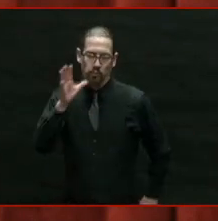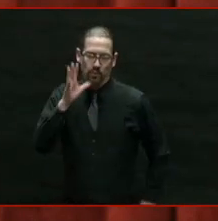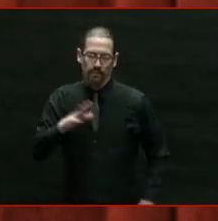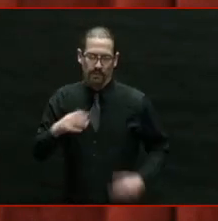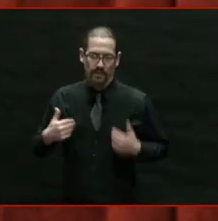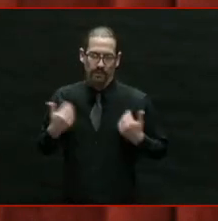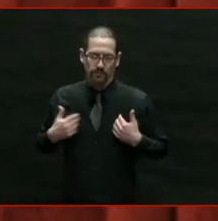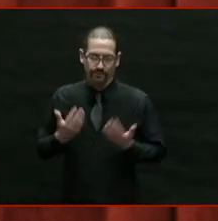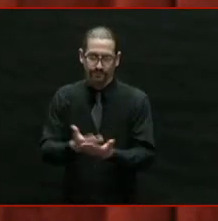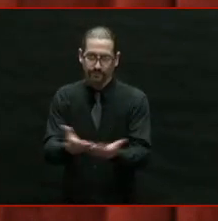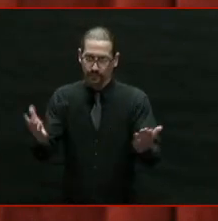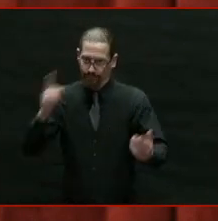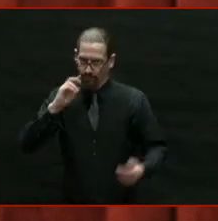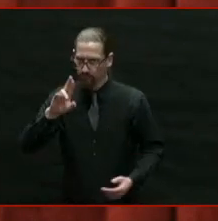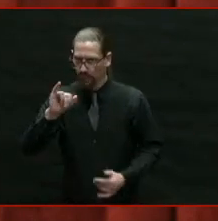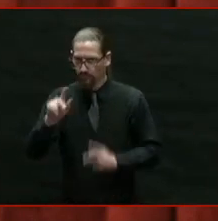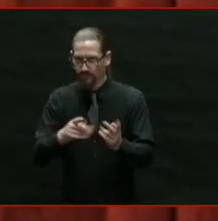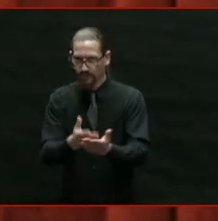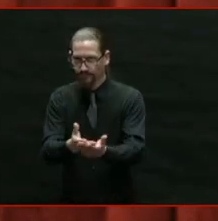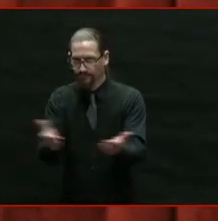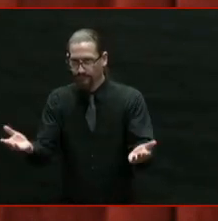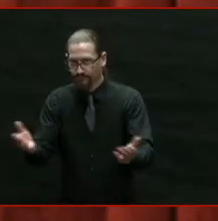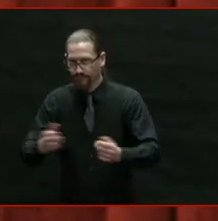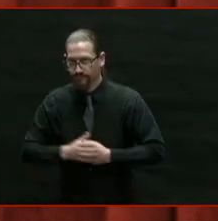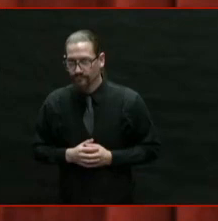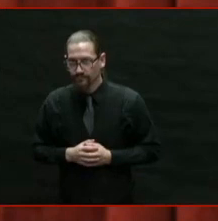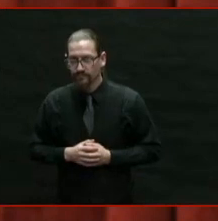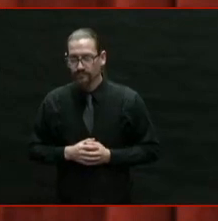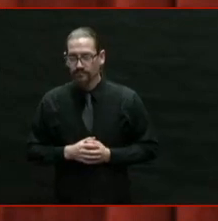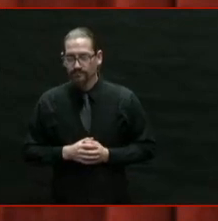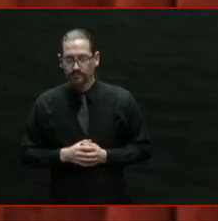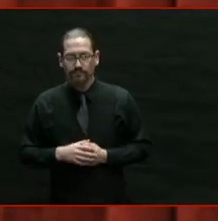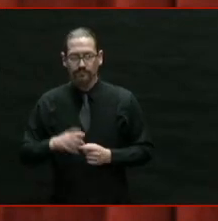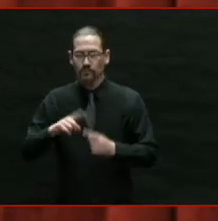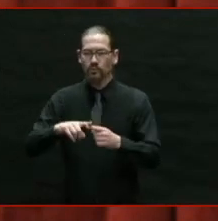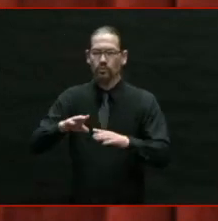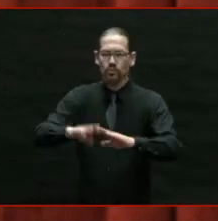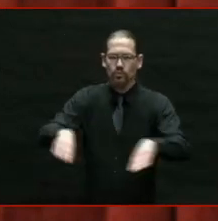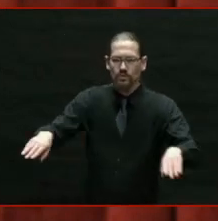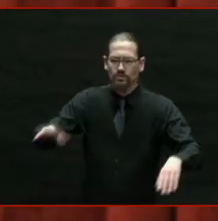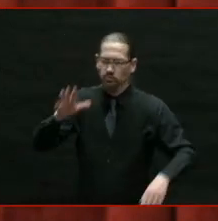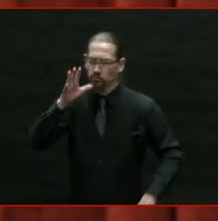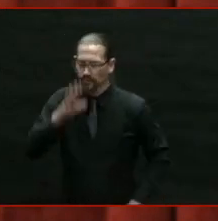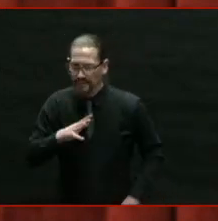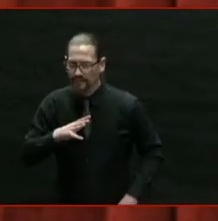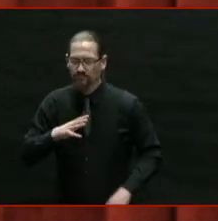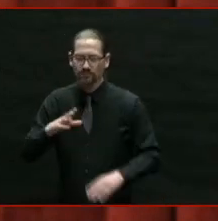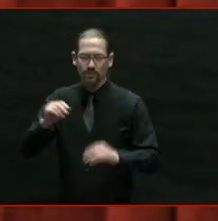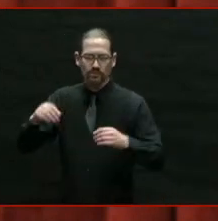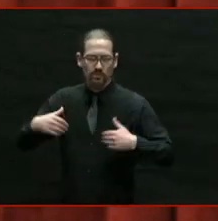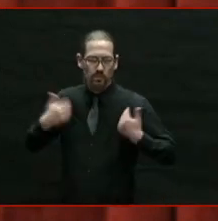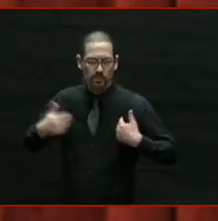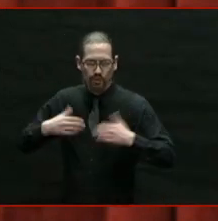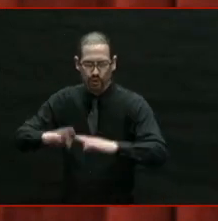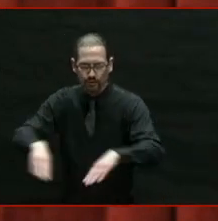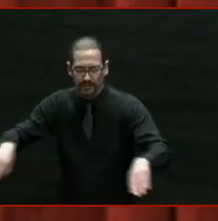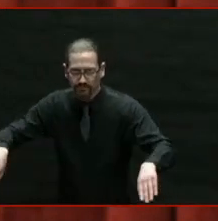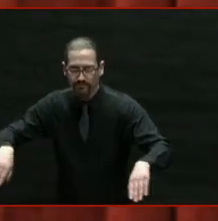I will say that in my time as governor, one of the best, most inspiring parts of the job